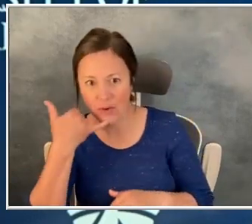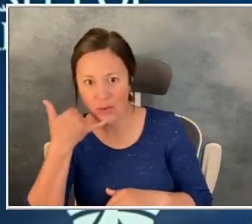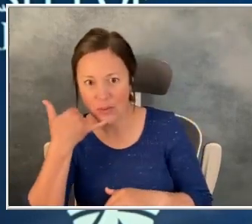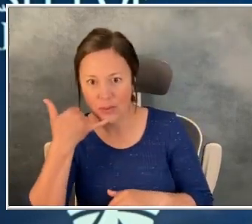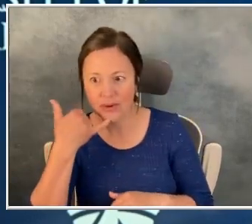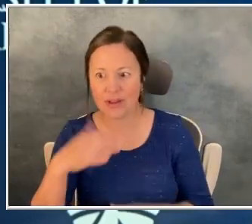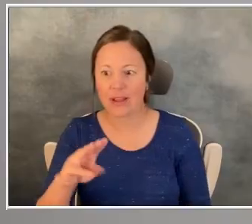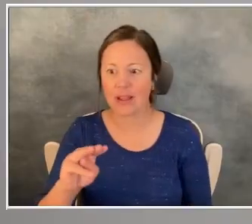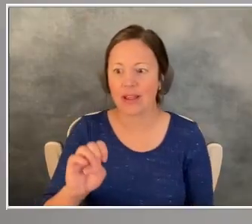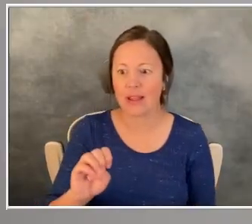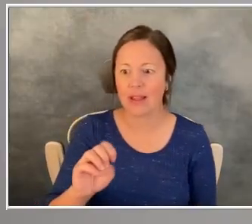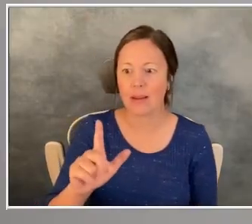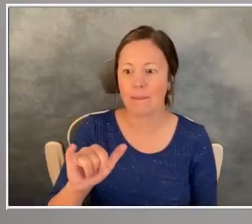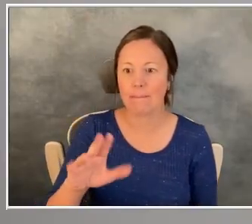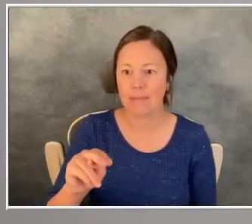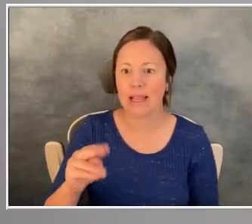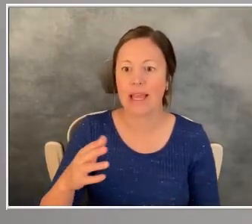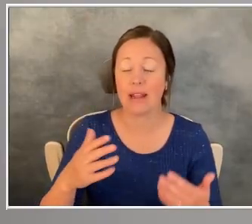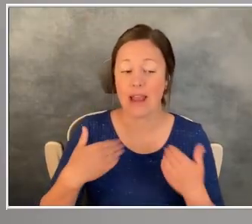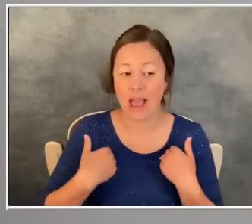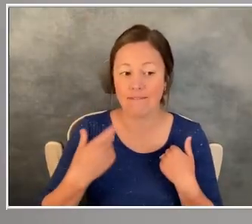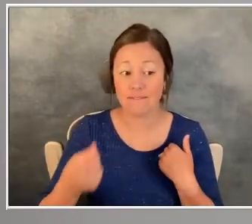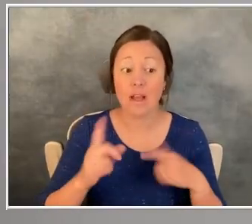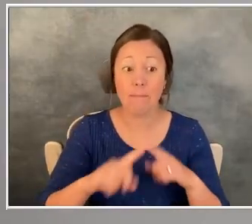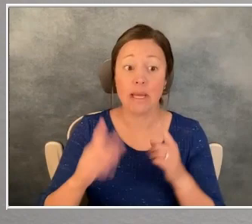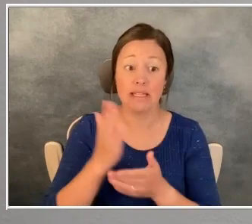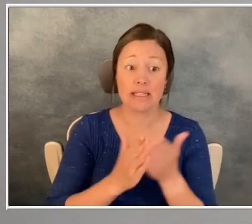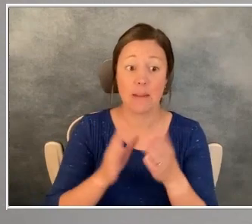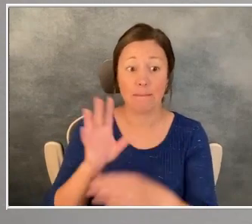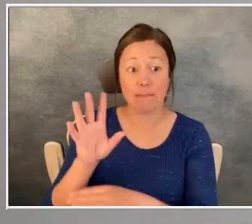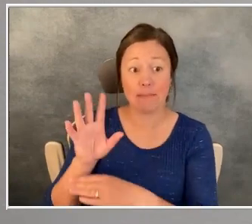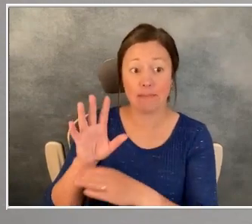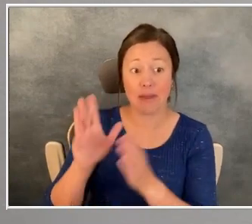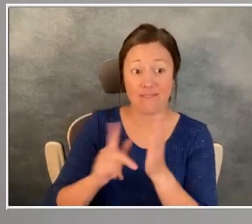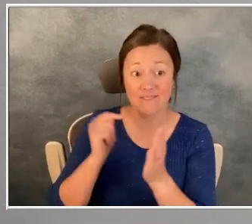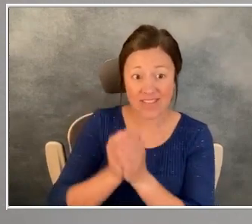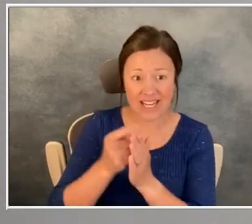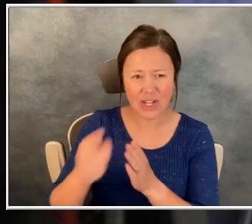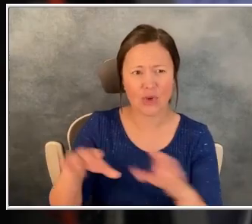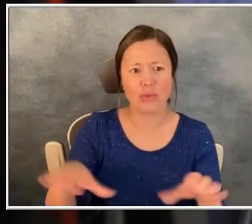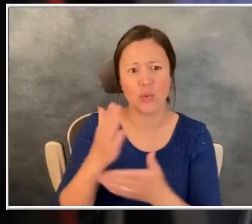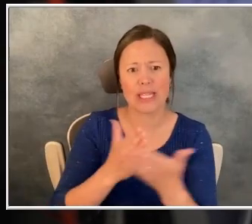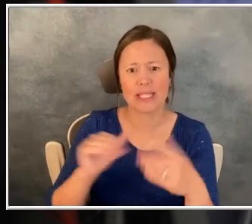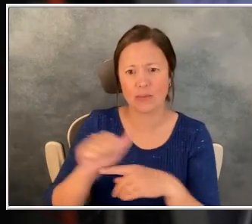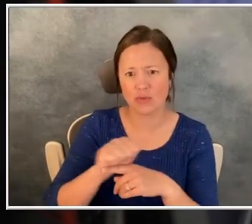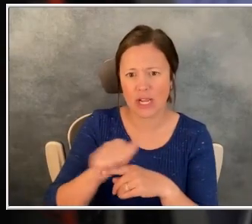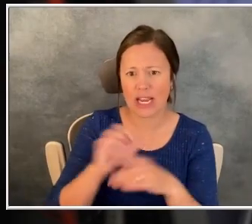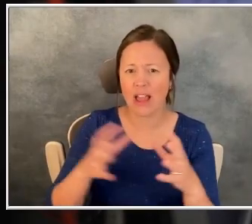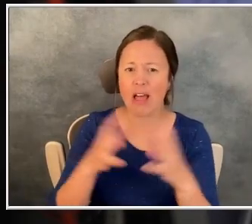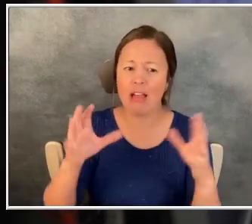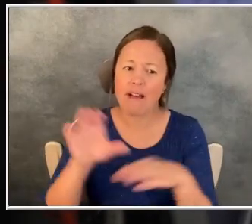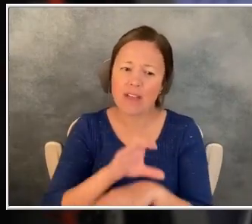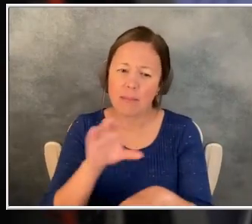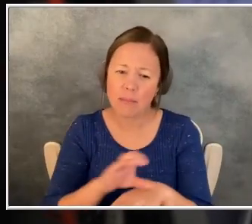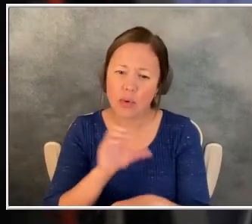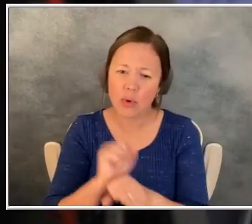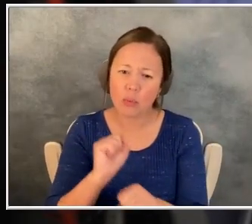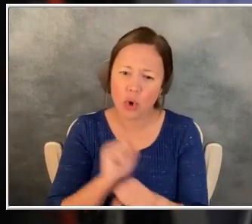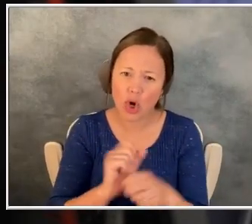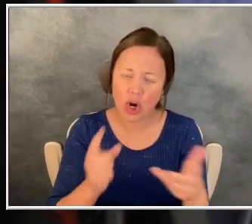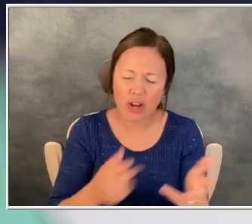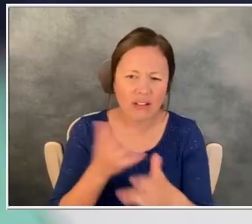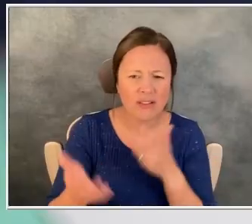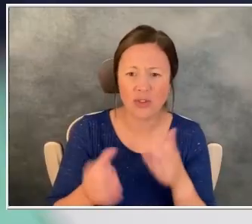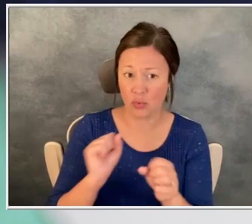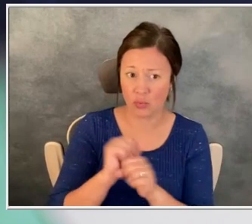us by phone, but we have some video of Malin doing some training. It's a lot of computer work inside the charting system. So is the workflow for